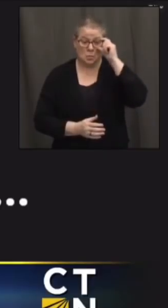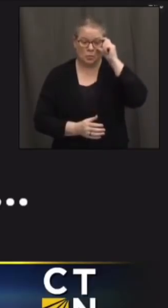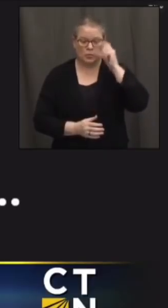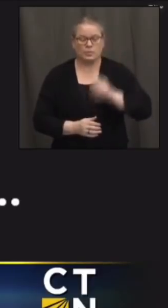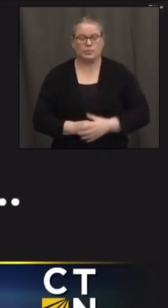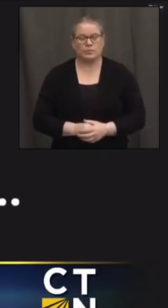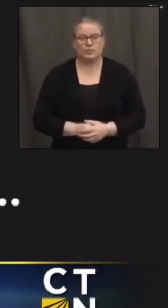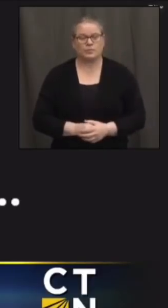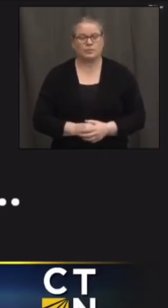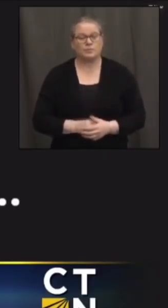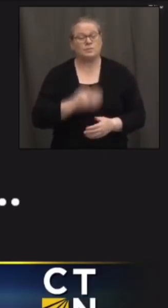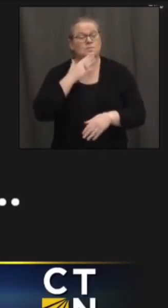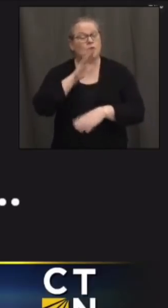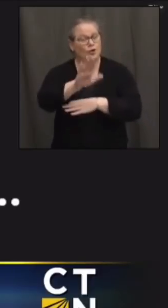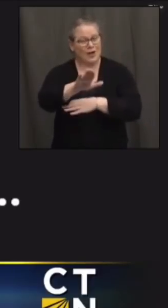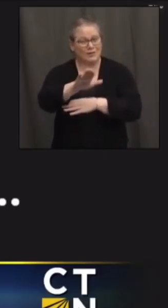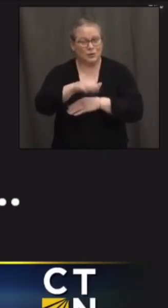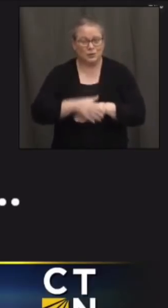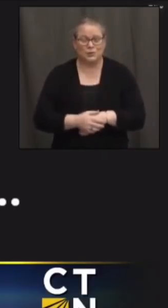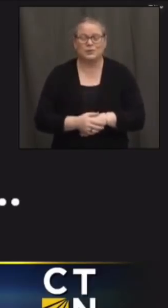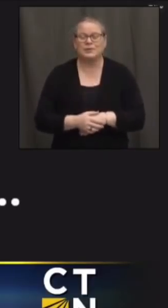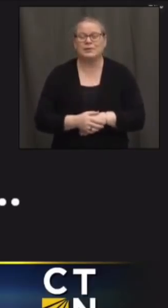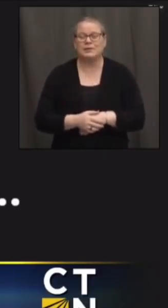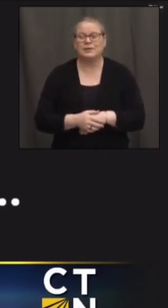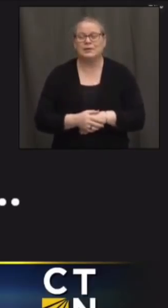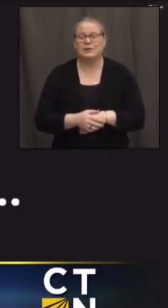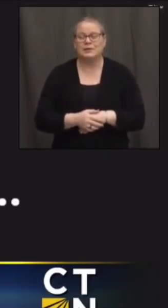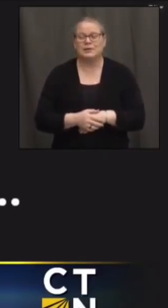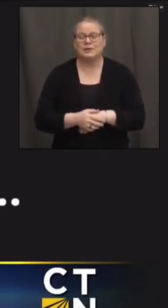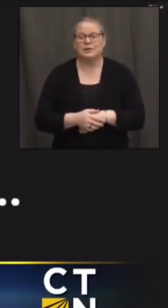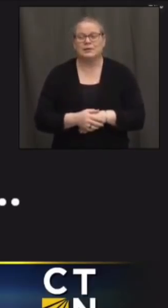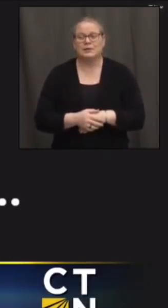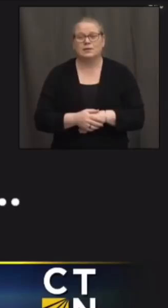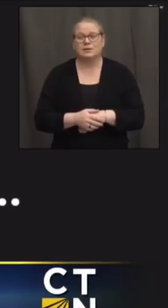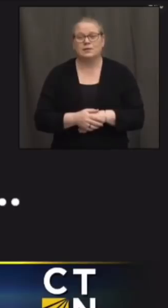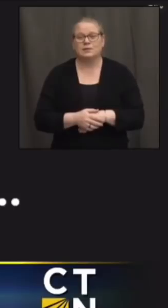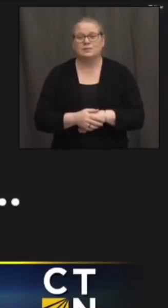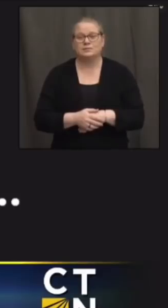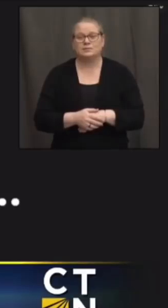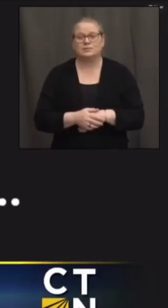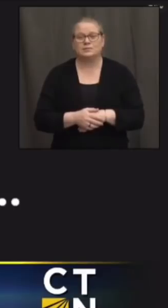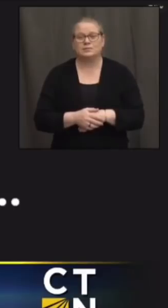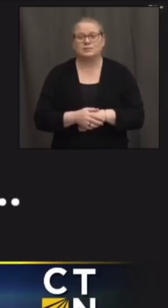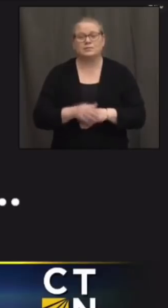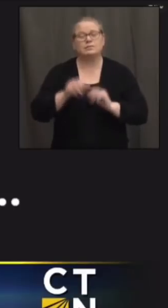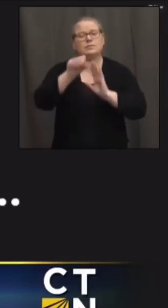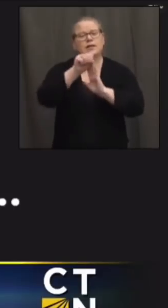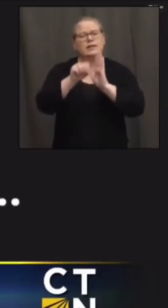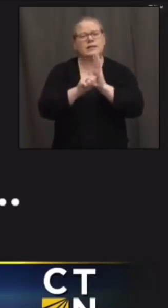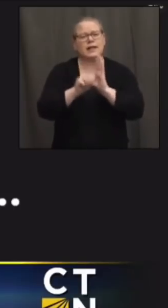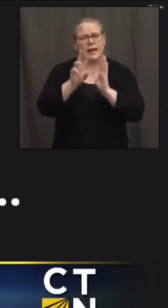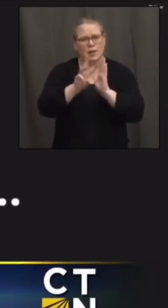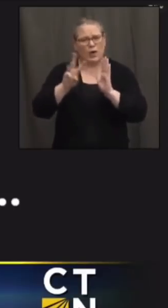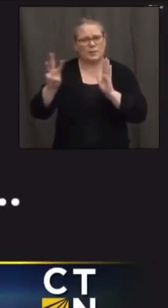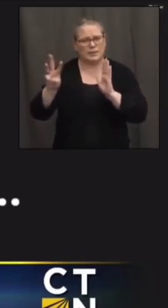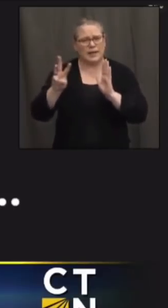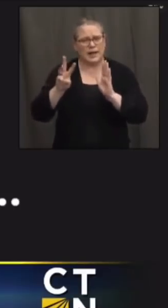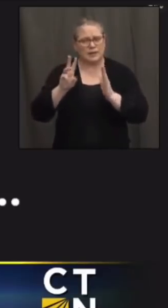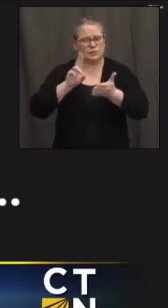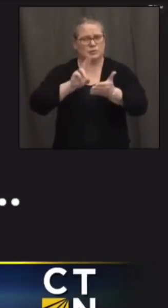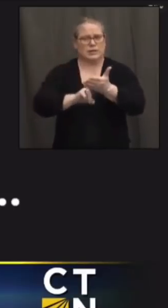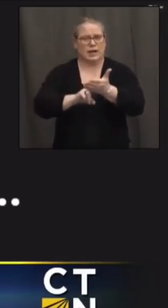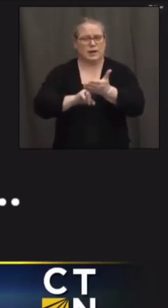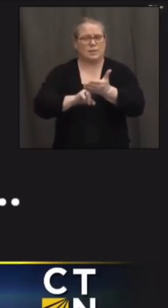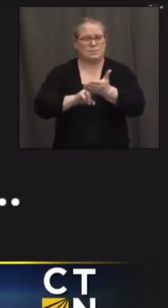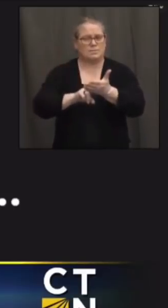good afternoon um just reading what's on the state website as you try to sign up through for covid vaccine that